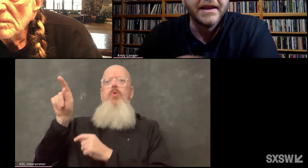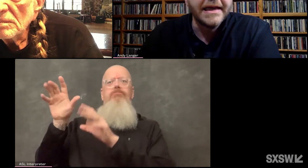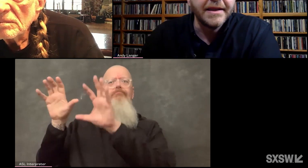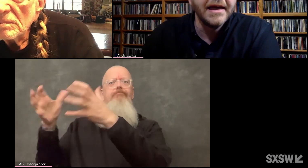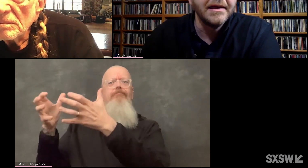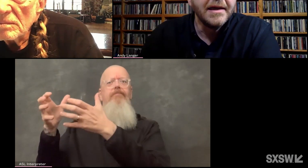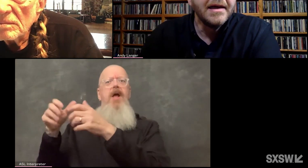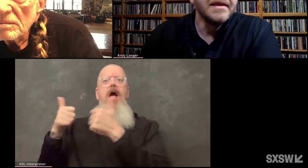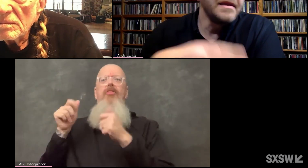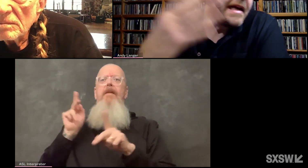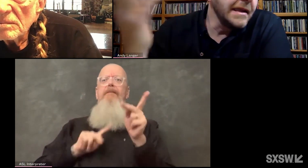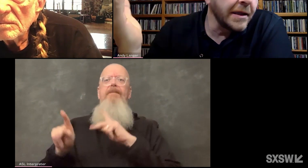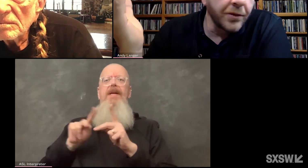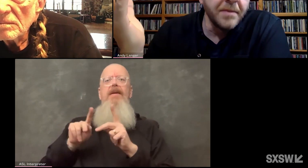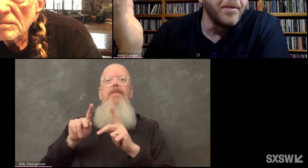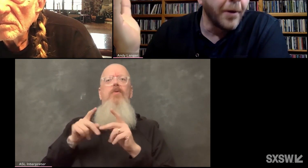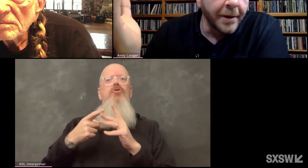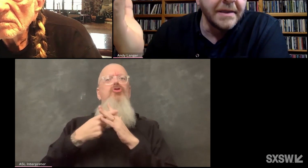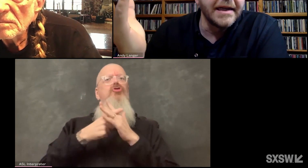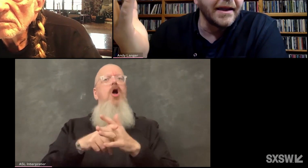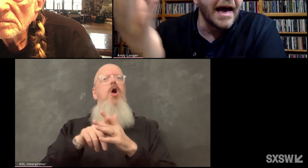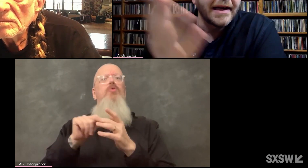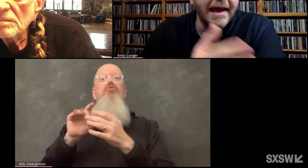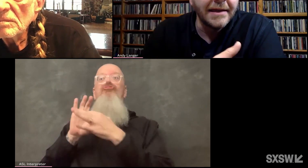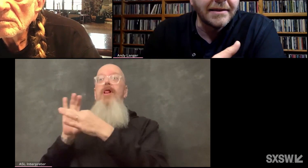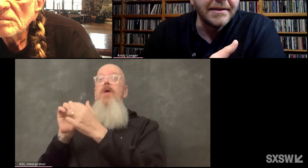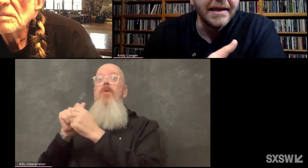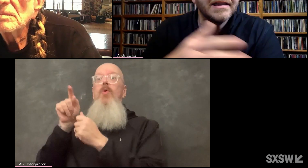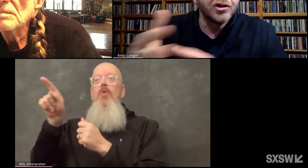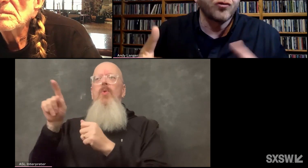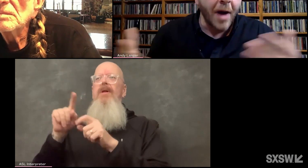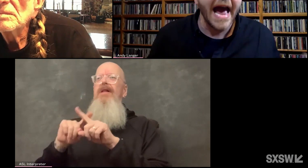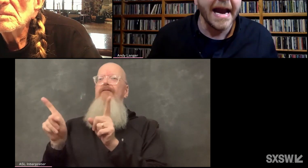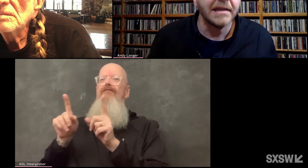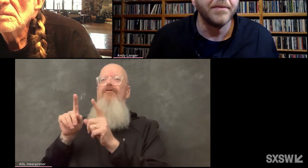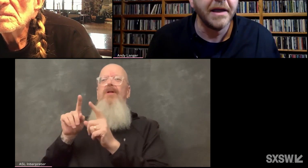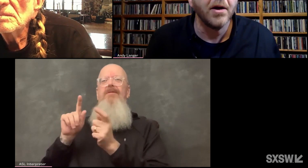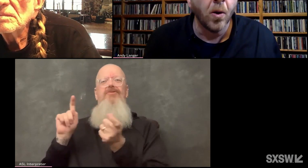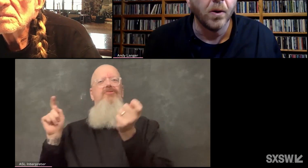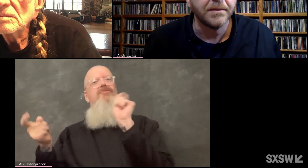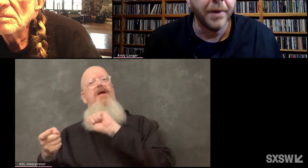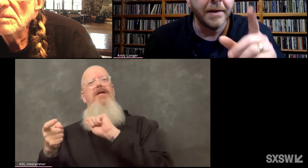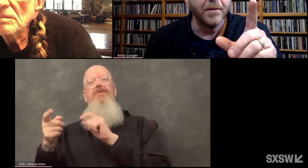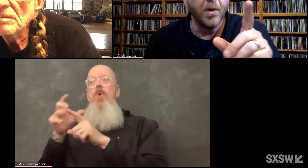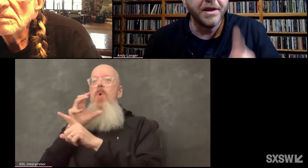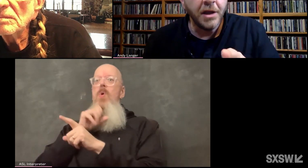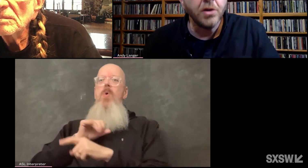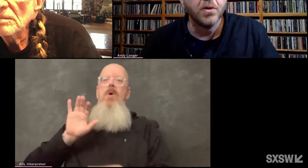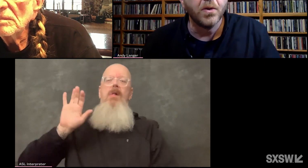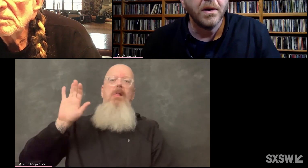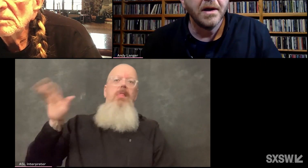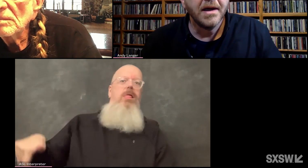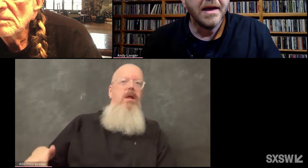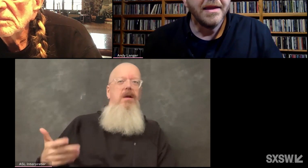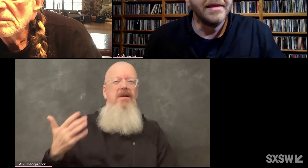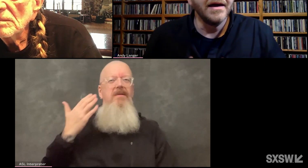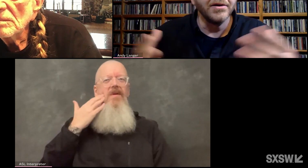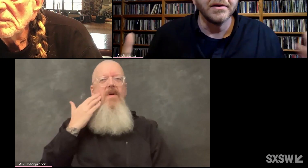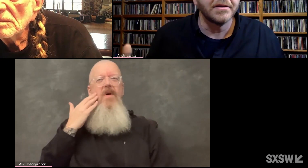differently, that they consider them a burden in a lot of cases. And it's a drag to be old. But with you,